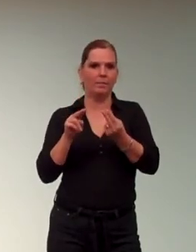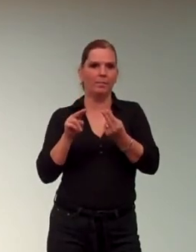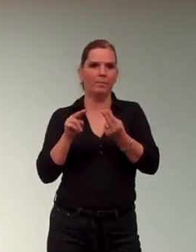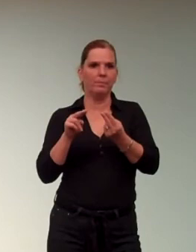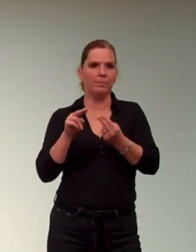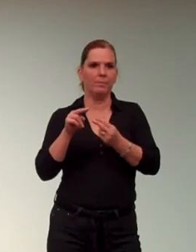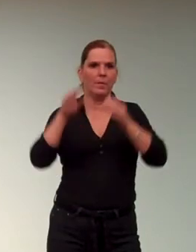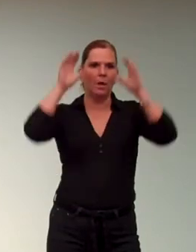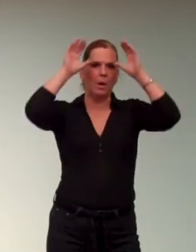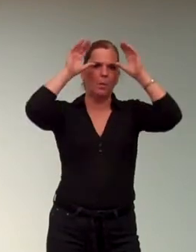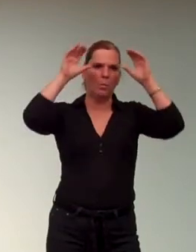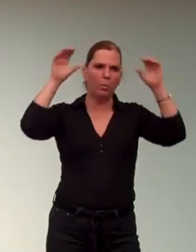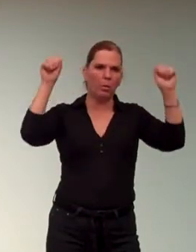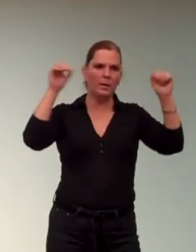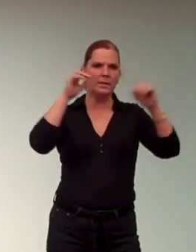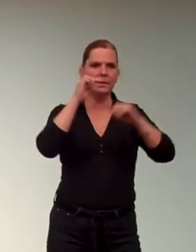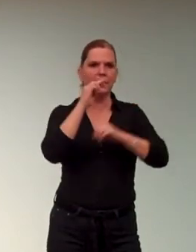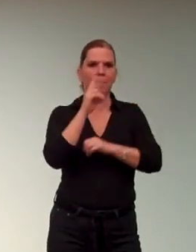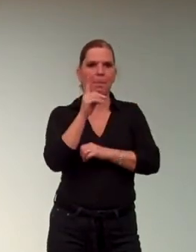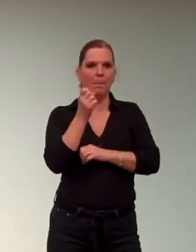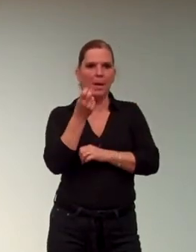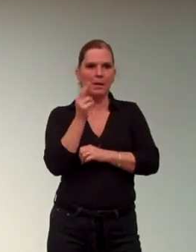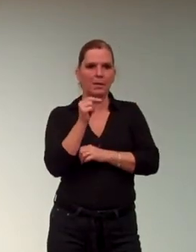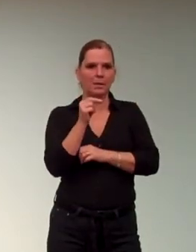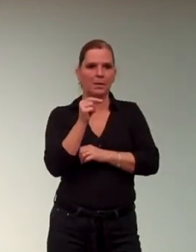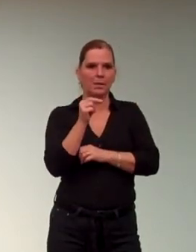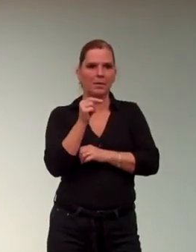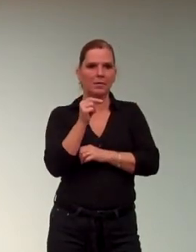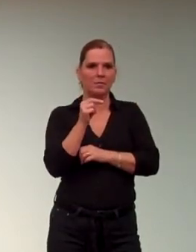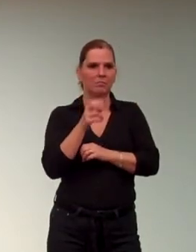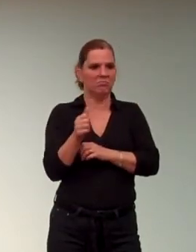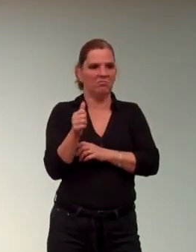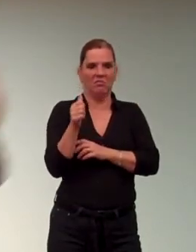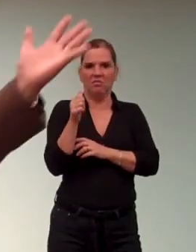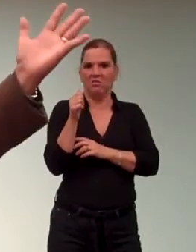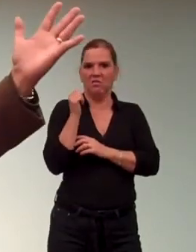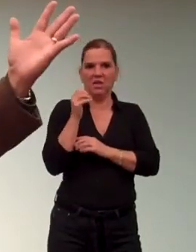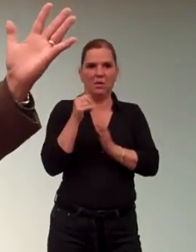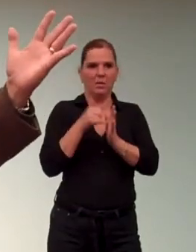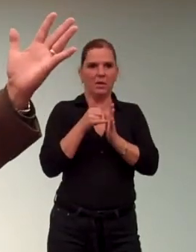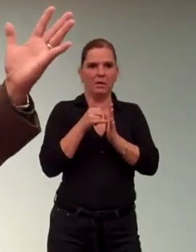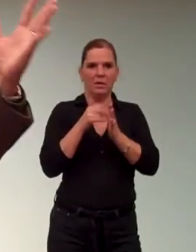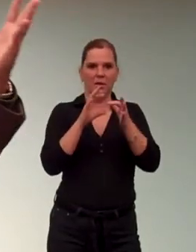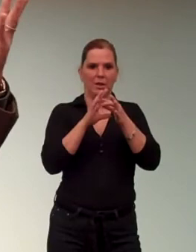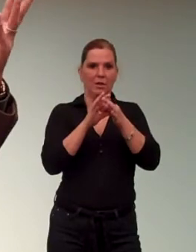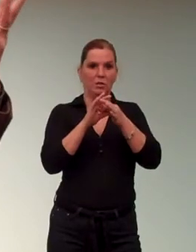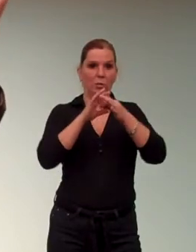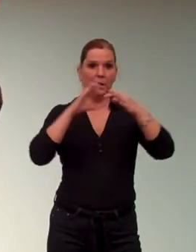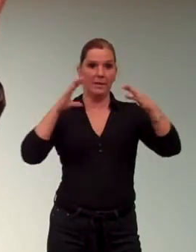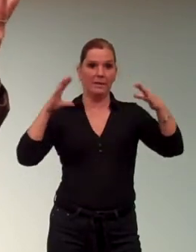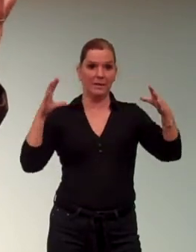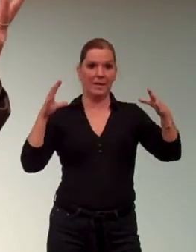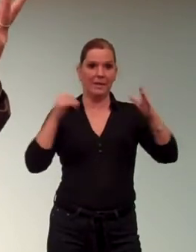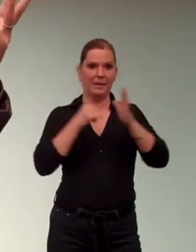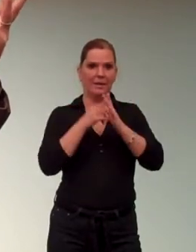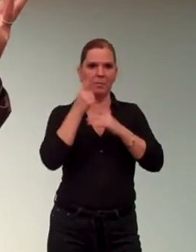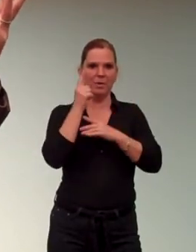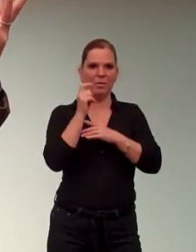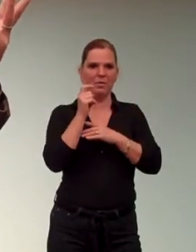Presidents Monroe, Madison and Monroe, both vetoed bills to extend roads because they thought it was